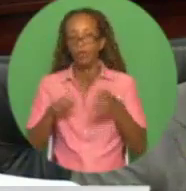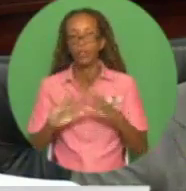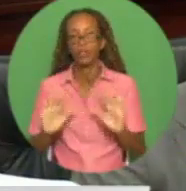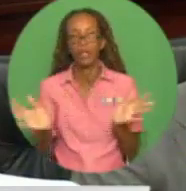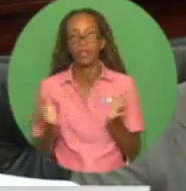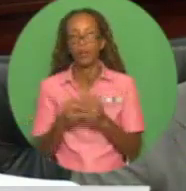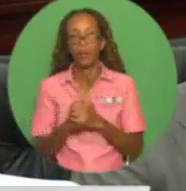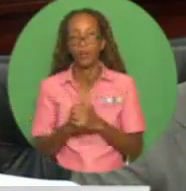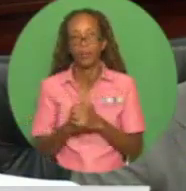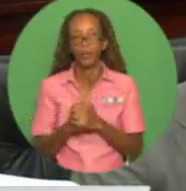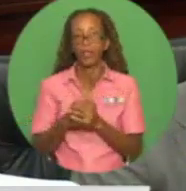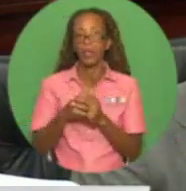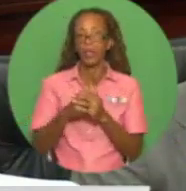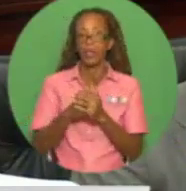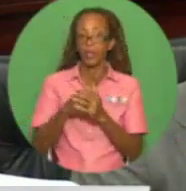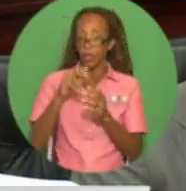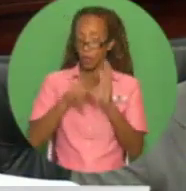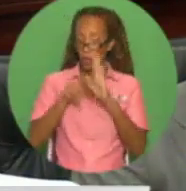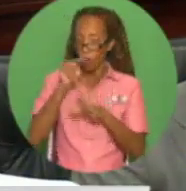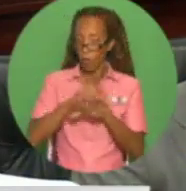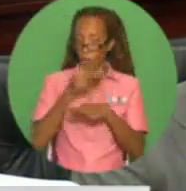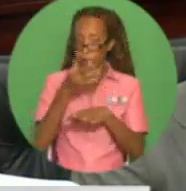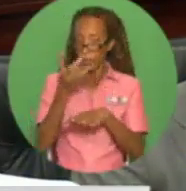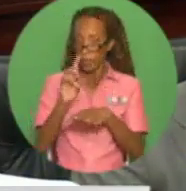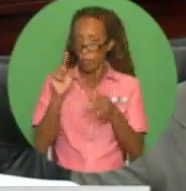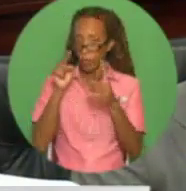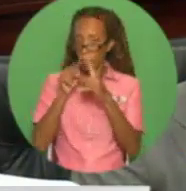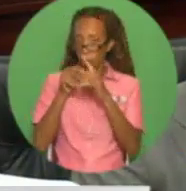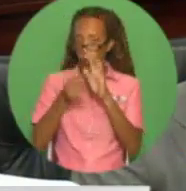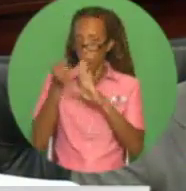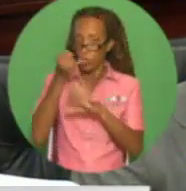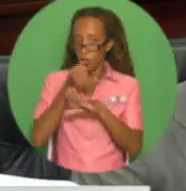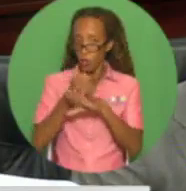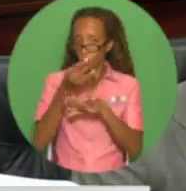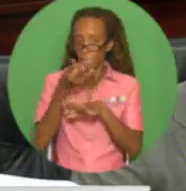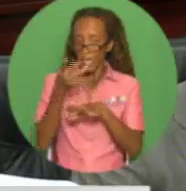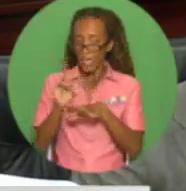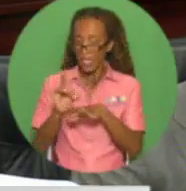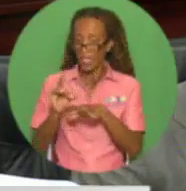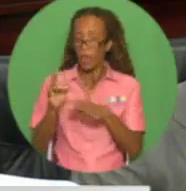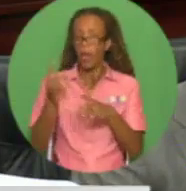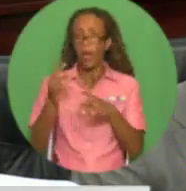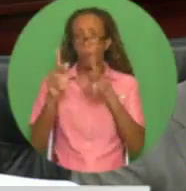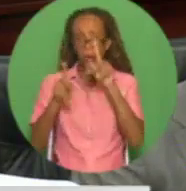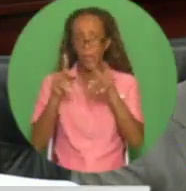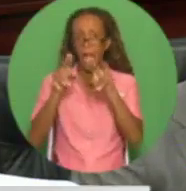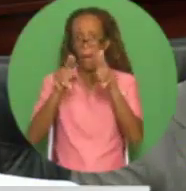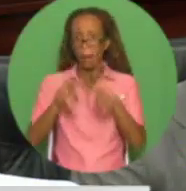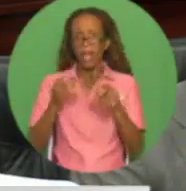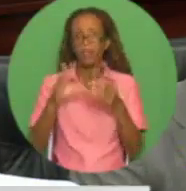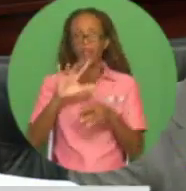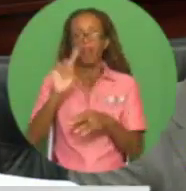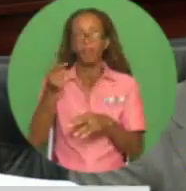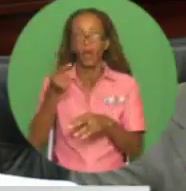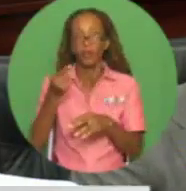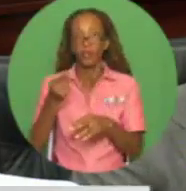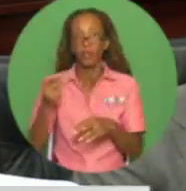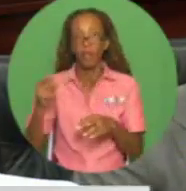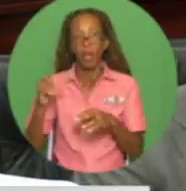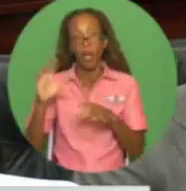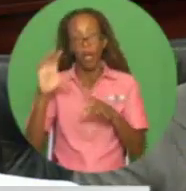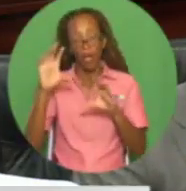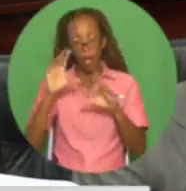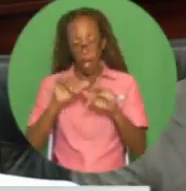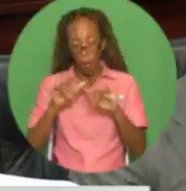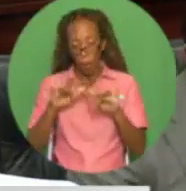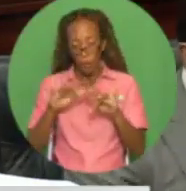2017 to January 2018, 5,000 applications were received, from which a computerized random